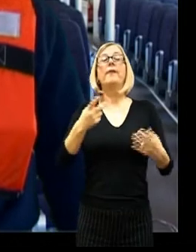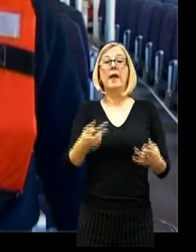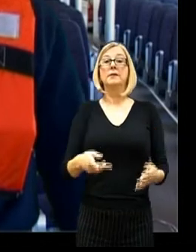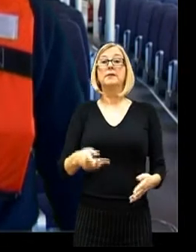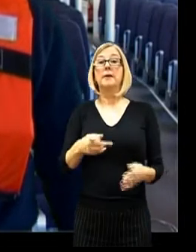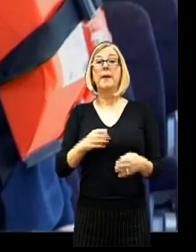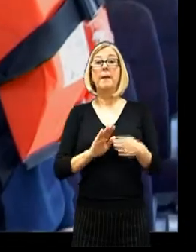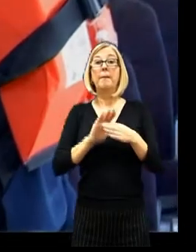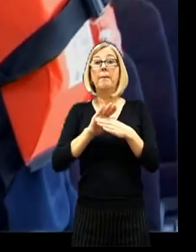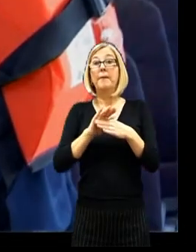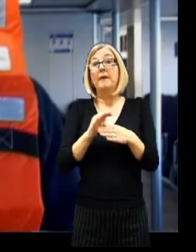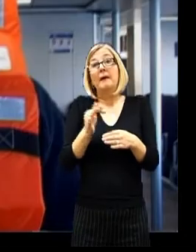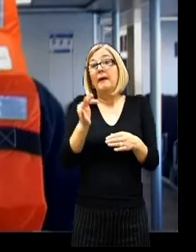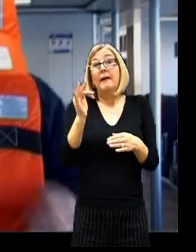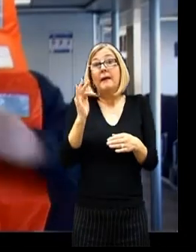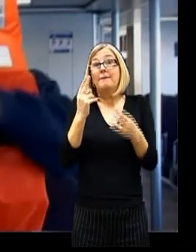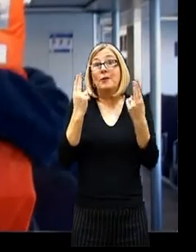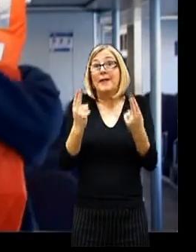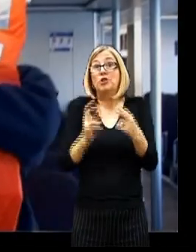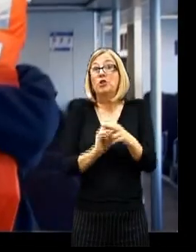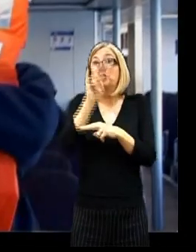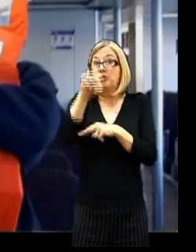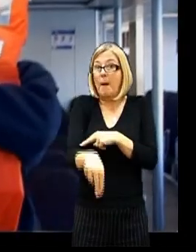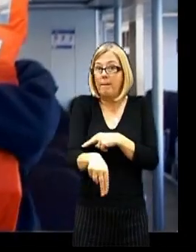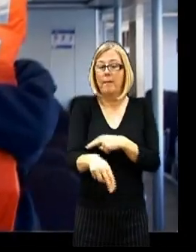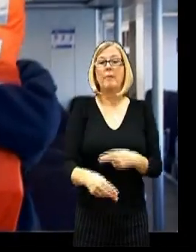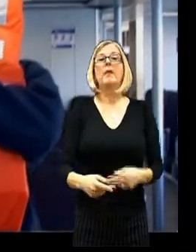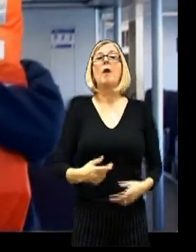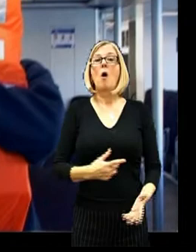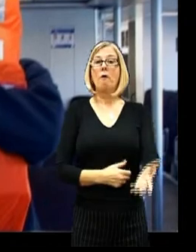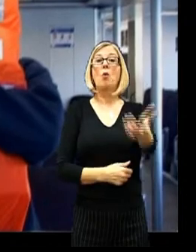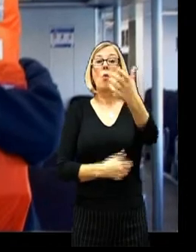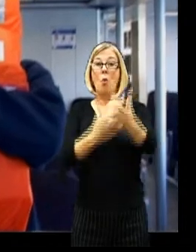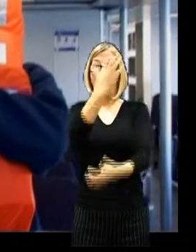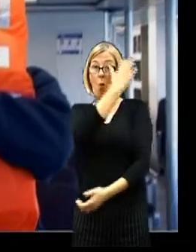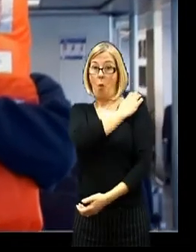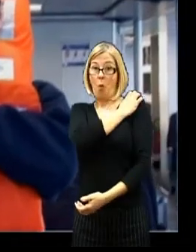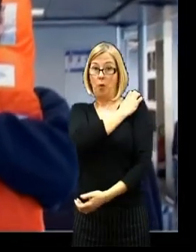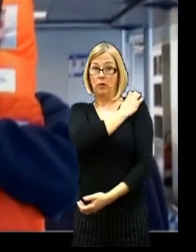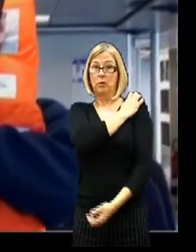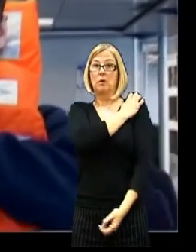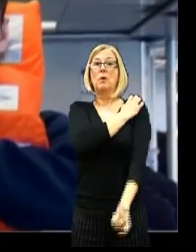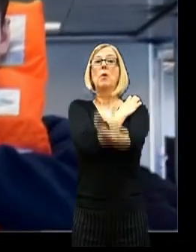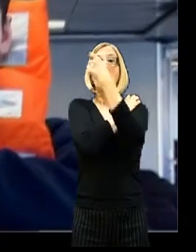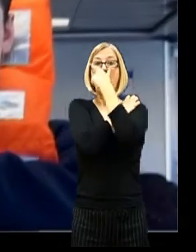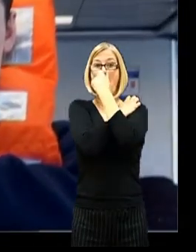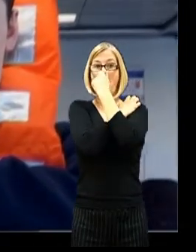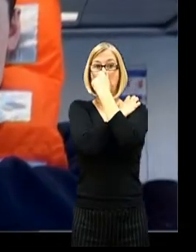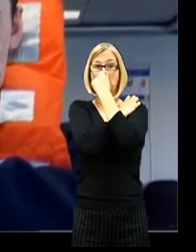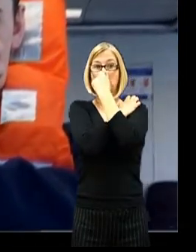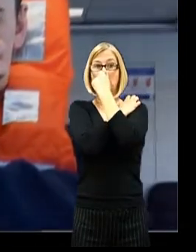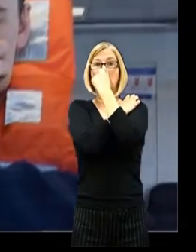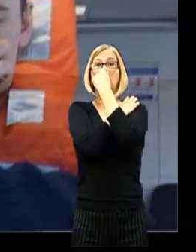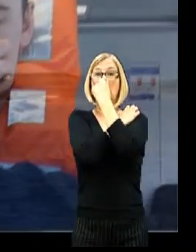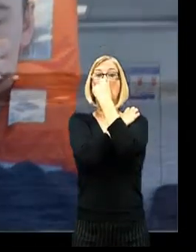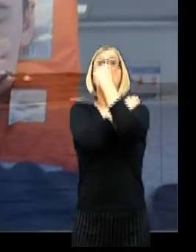attention if necessary. Please note that if it is necessary to jump into the water, you should cross your arms, using one hand to hold